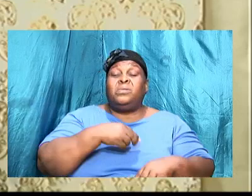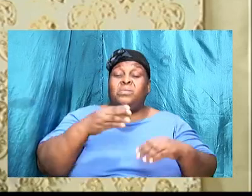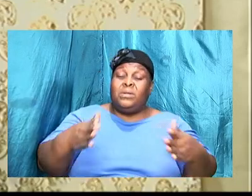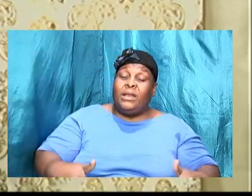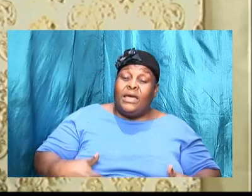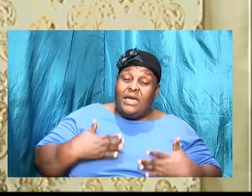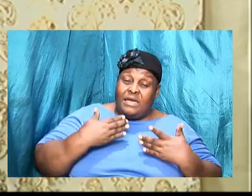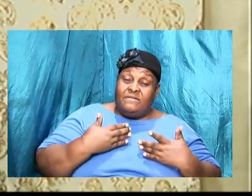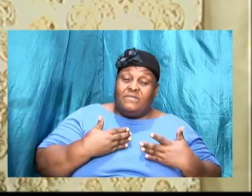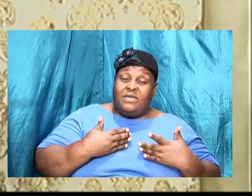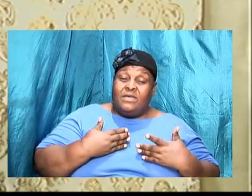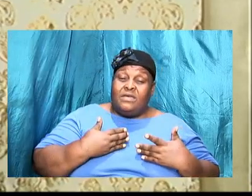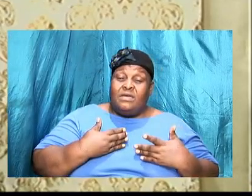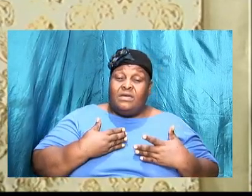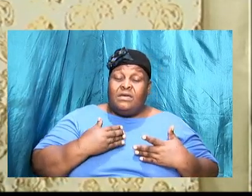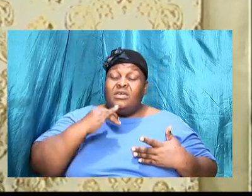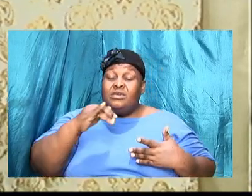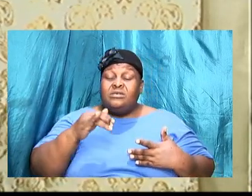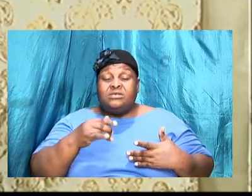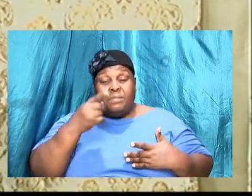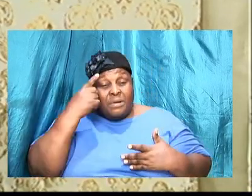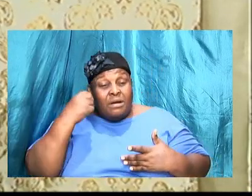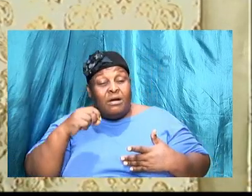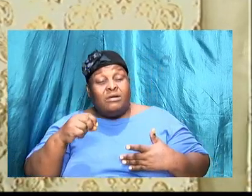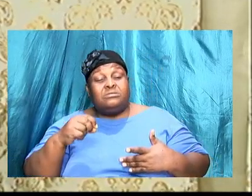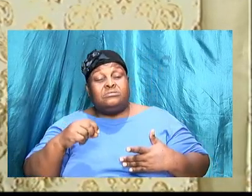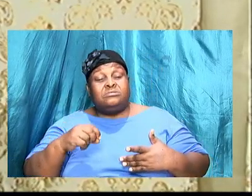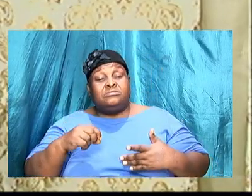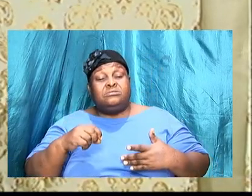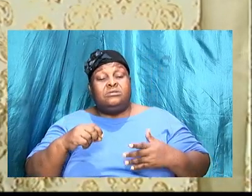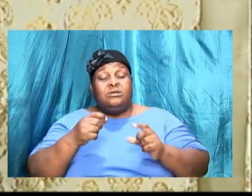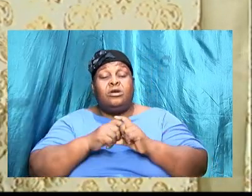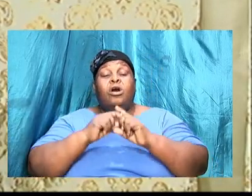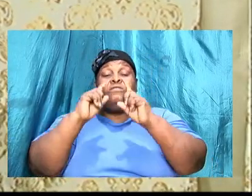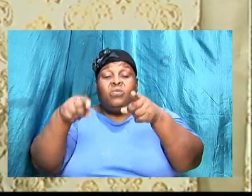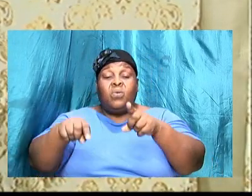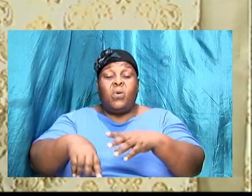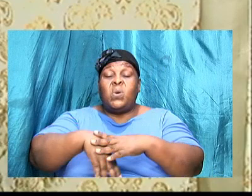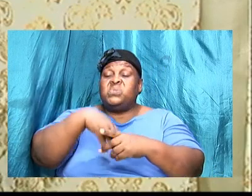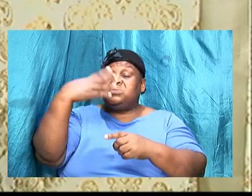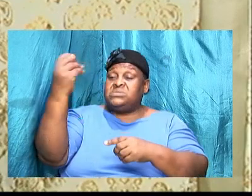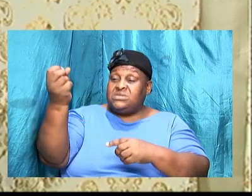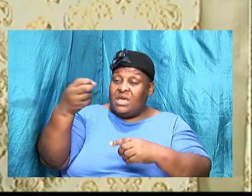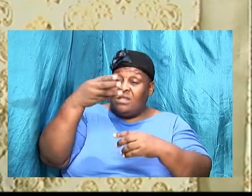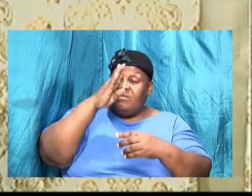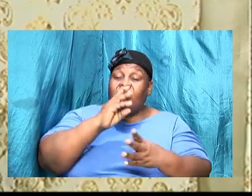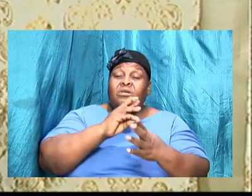of us going outside of God's will for our life.